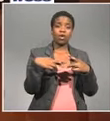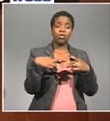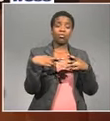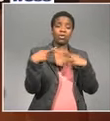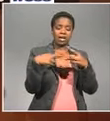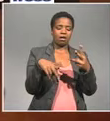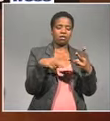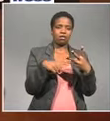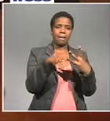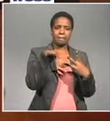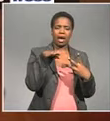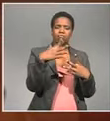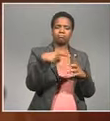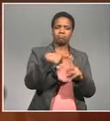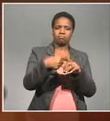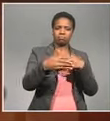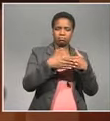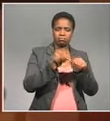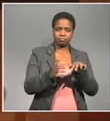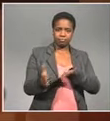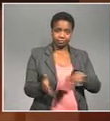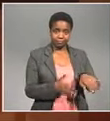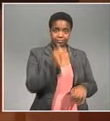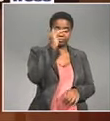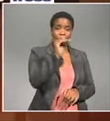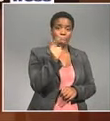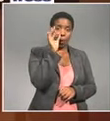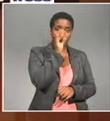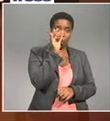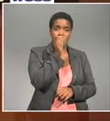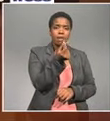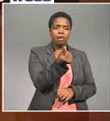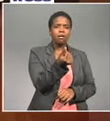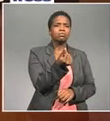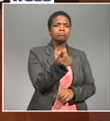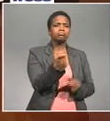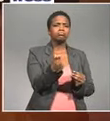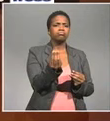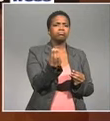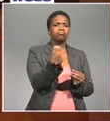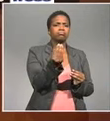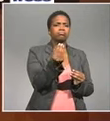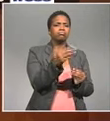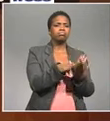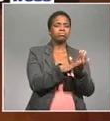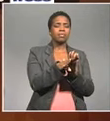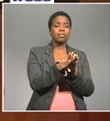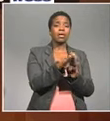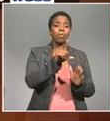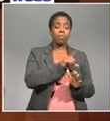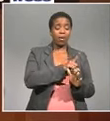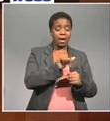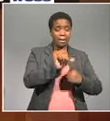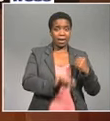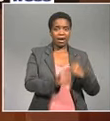a positive close On the commodities front The oil price continues to rise And it's set to end the month By posting the